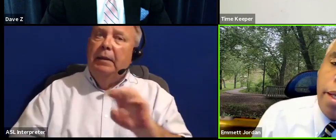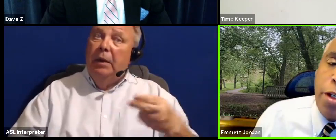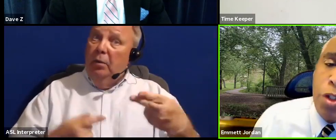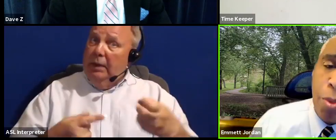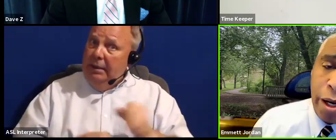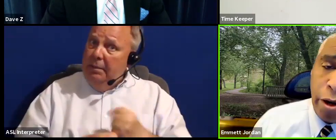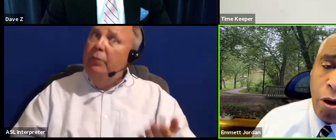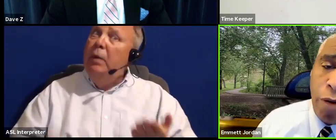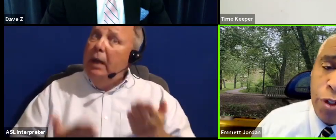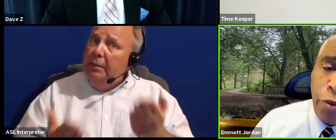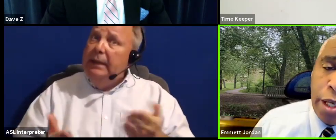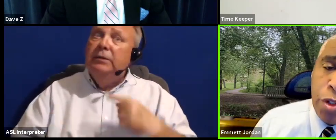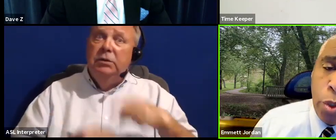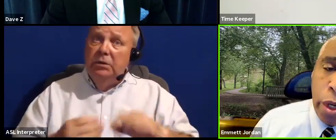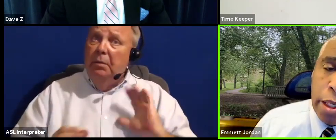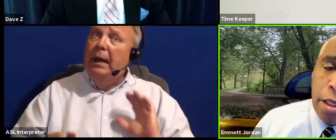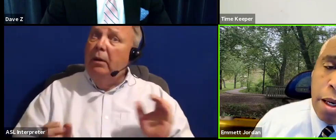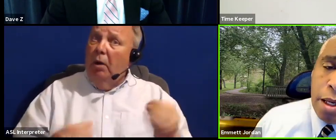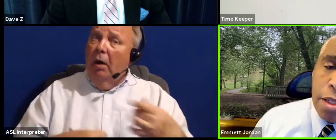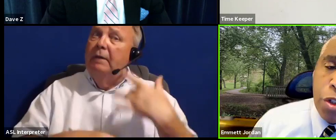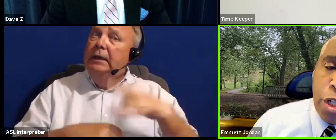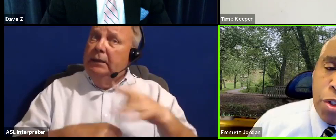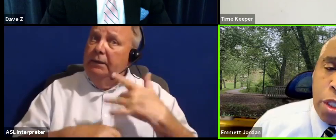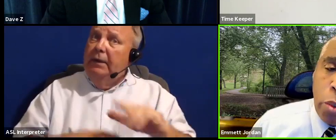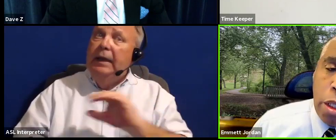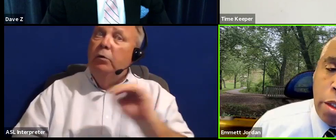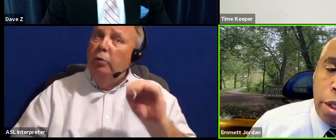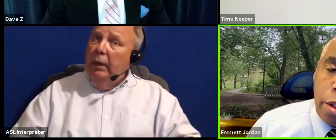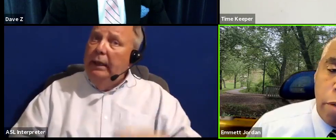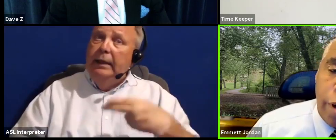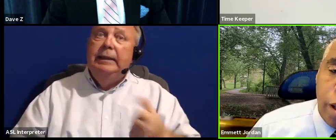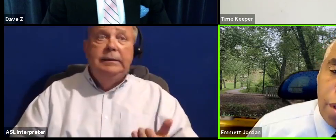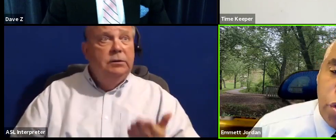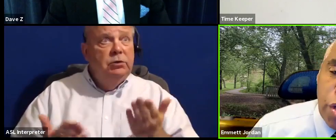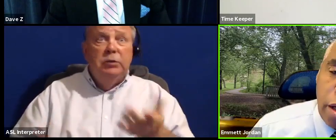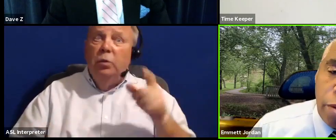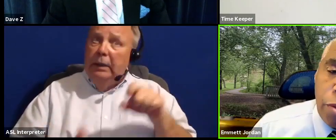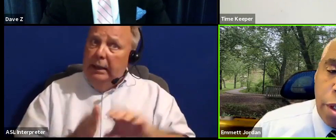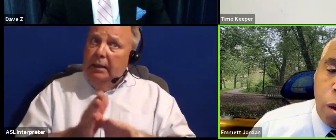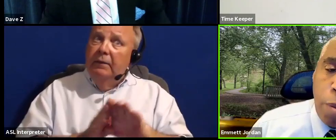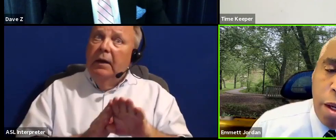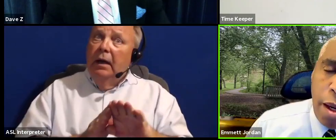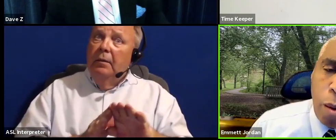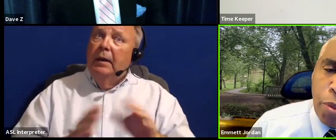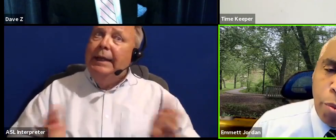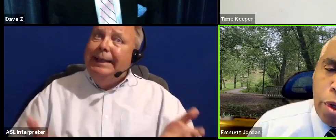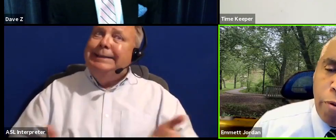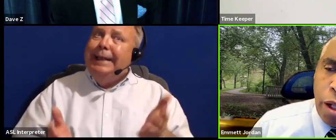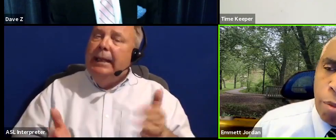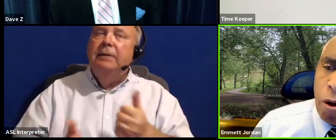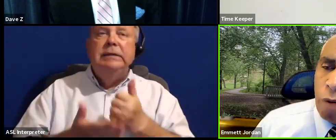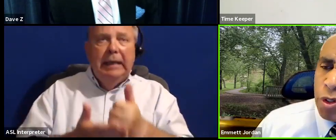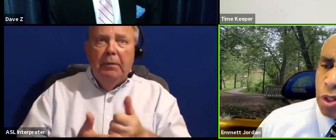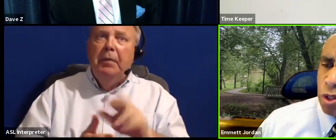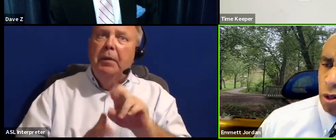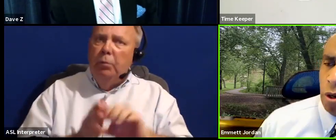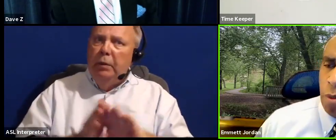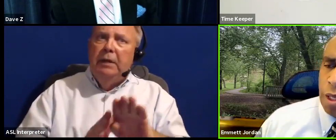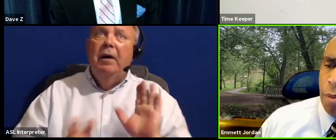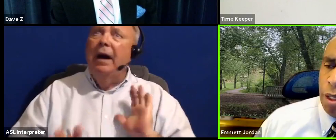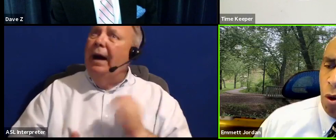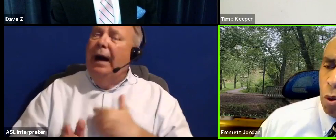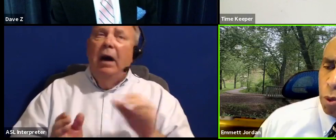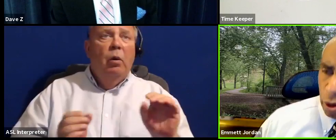some recommendations about our office vacancy rate. He suggested that we needed to develop incentives to help help them redevelop. Our offices